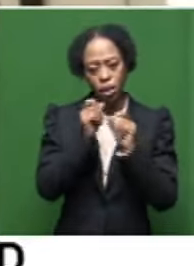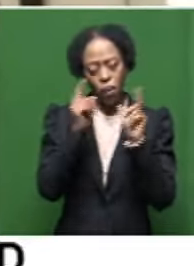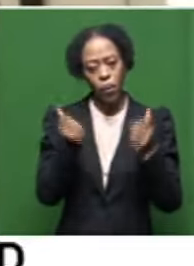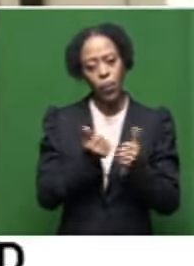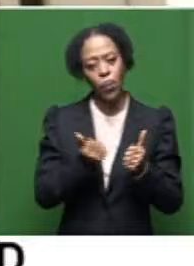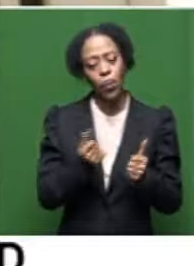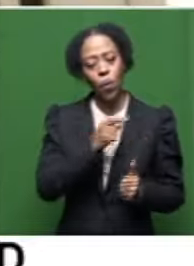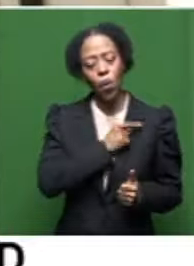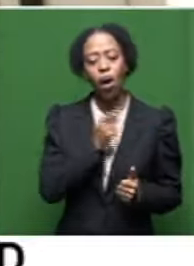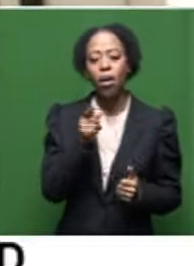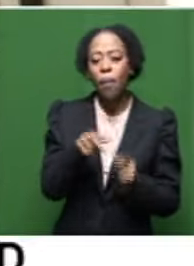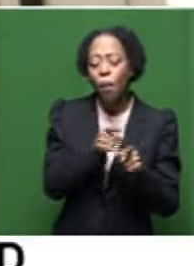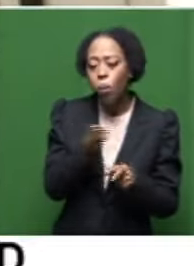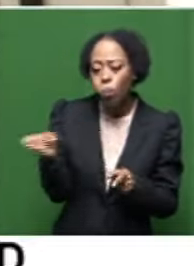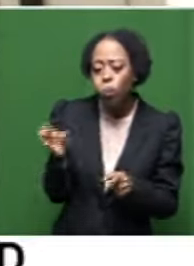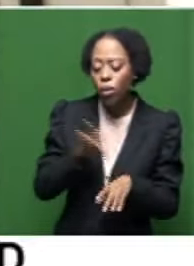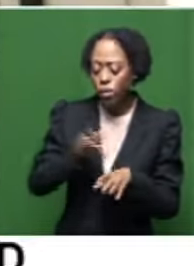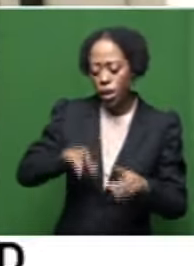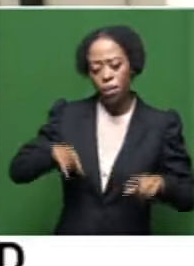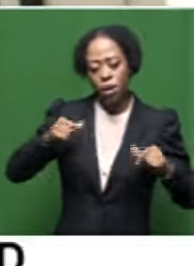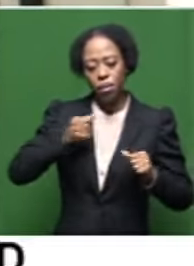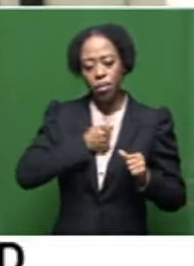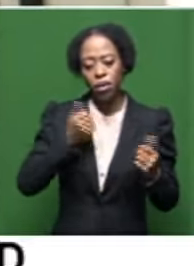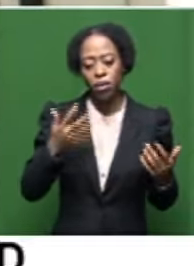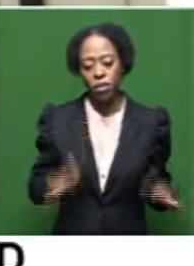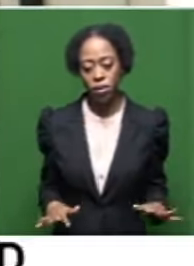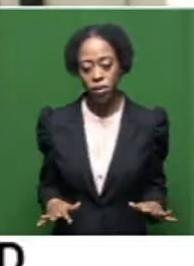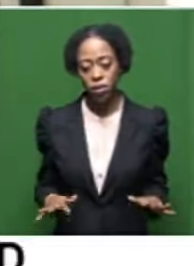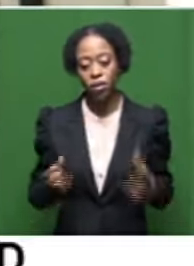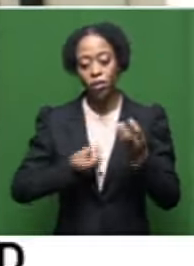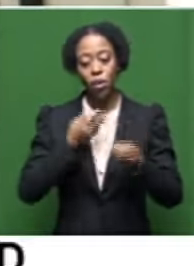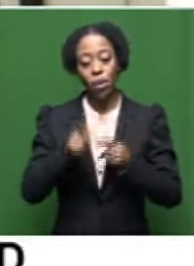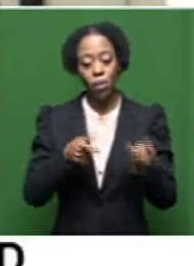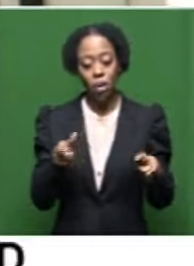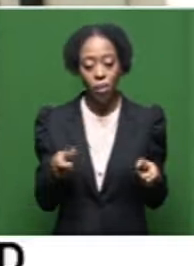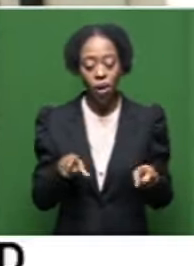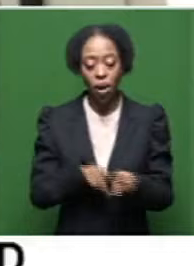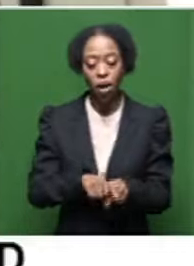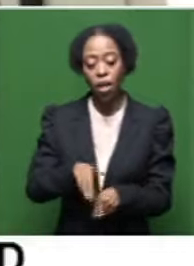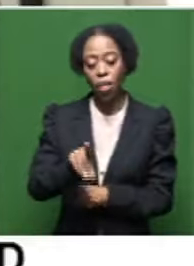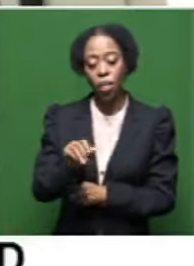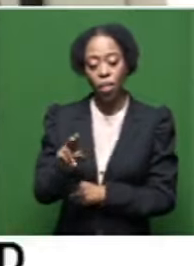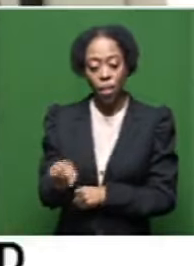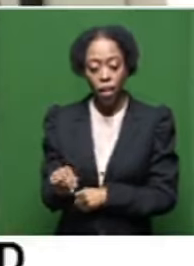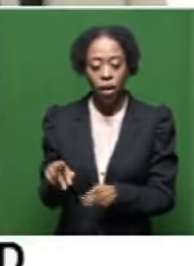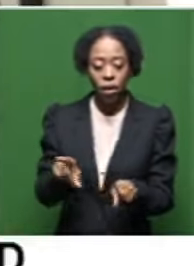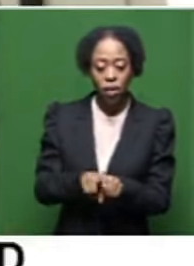that there are artists out there who have touched their lives, who happen to be poets, people like Brad Don, people like that